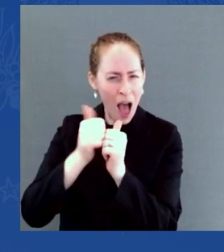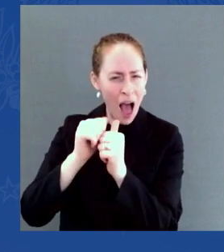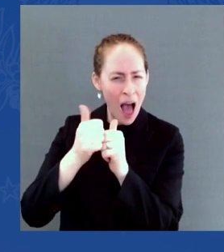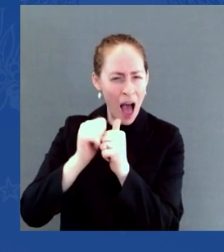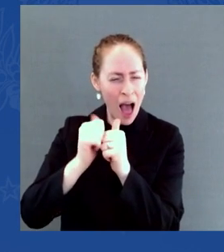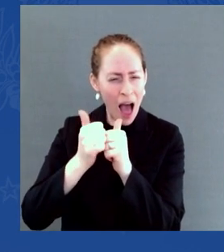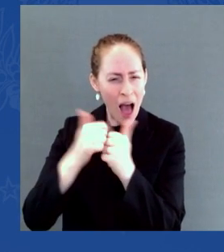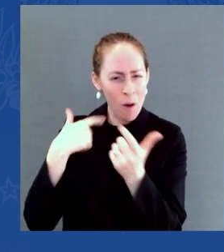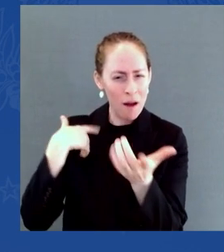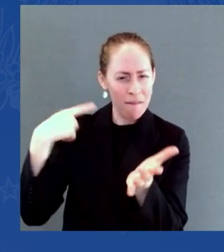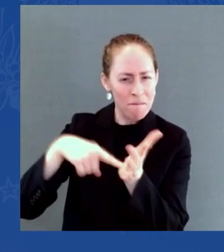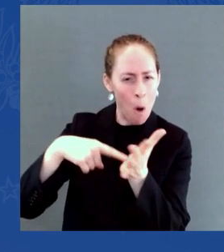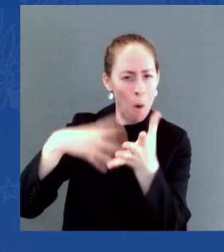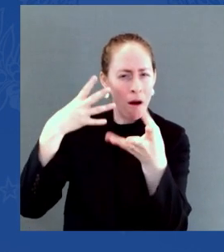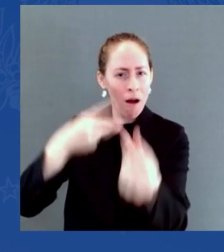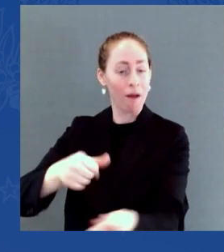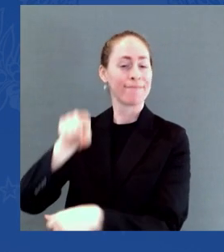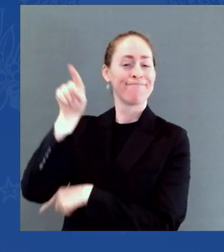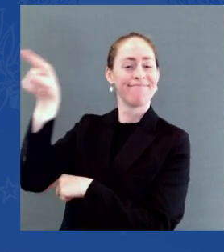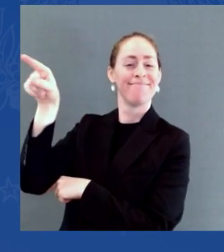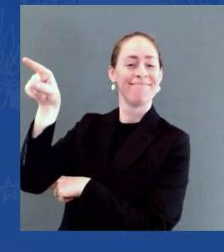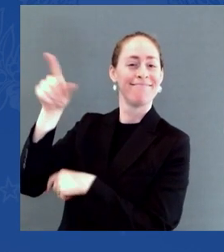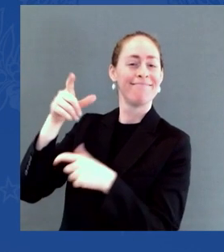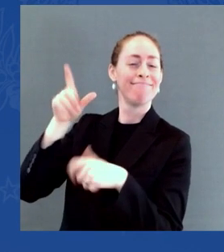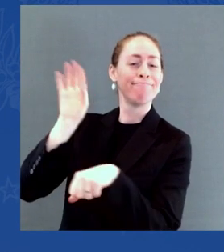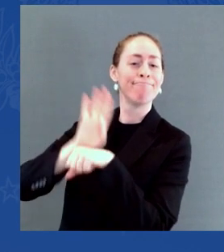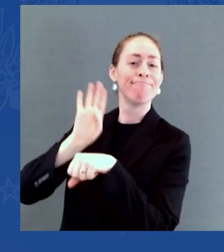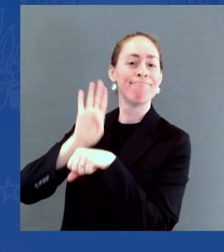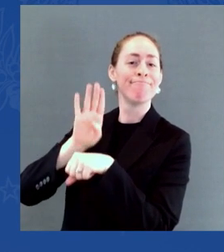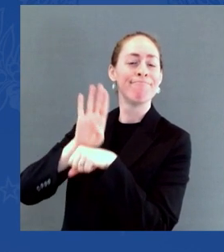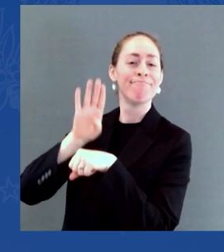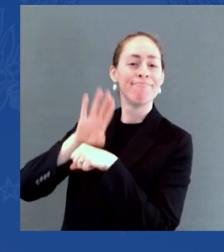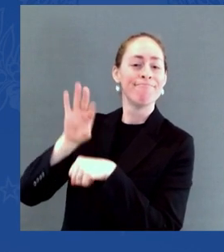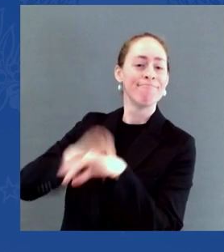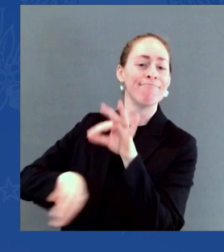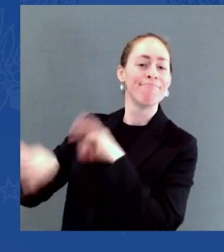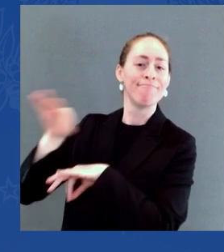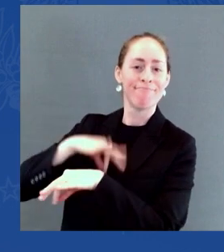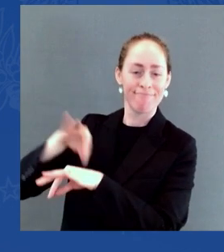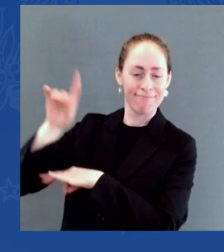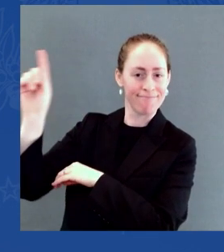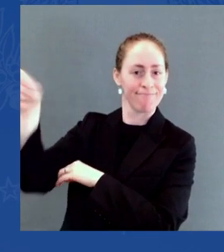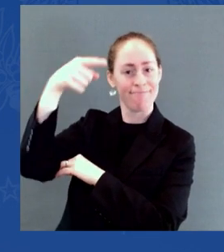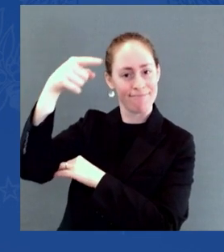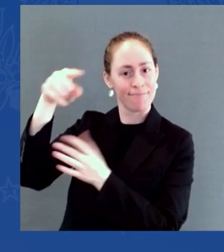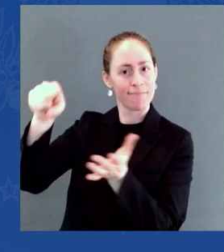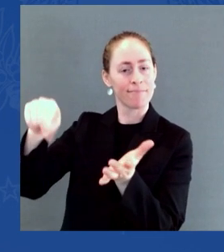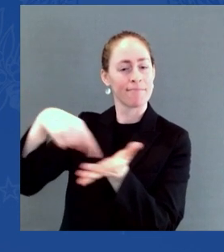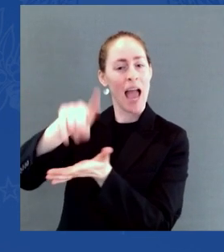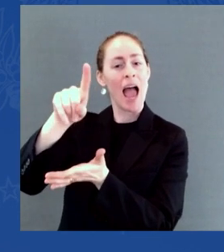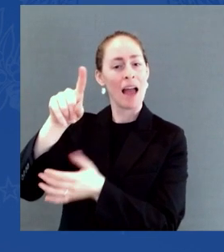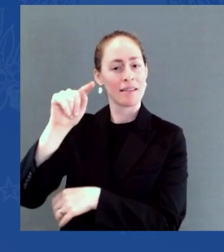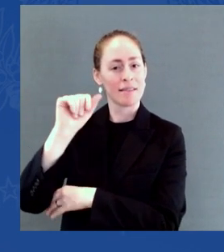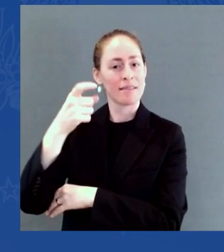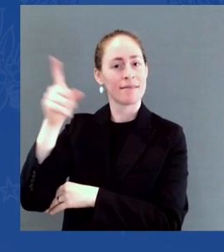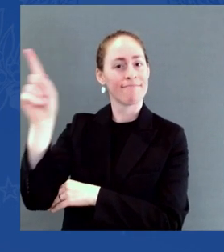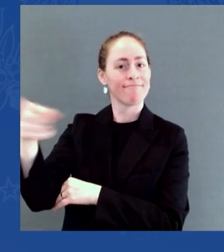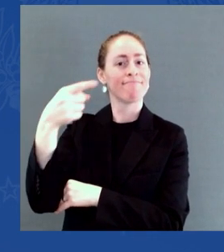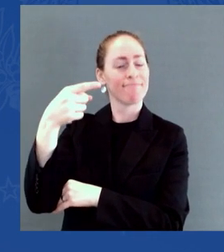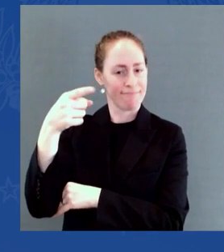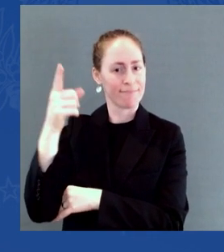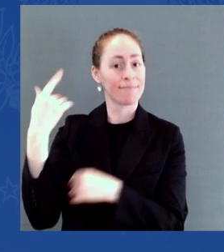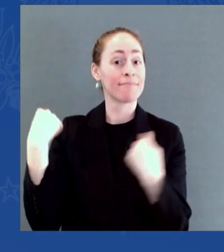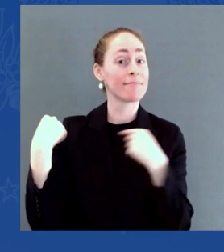as that's a trade-off worth making, in my view, having those who have done very well pay their fair share in order to provide a little breathing room for